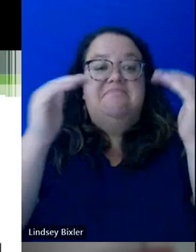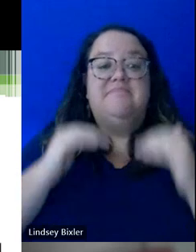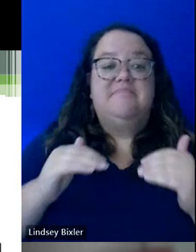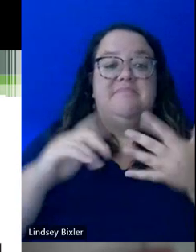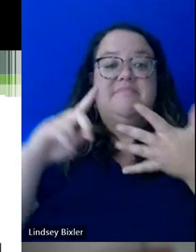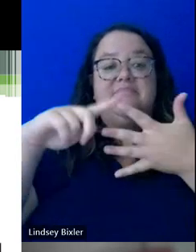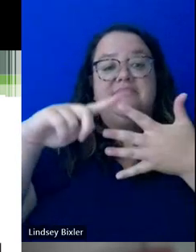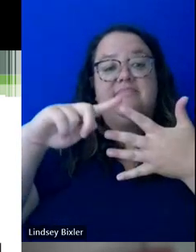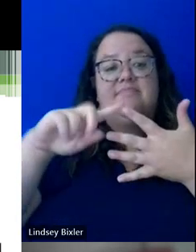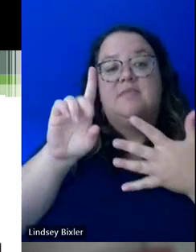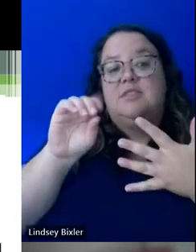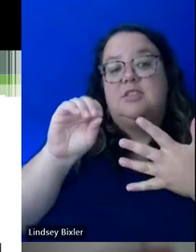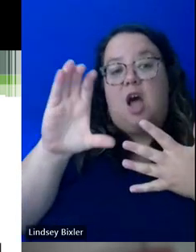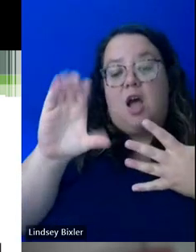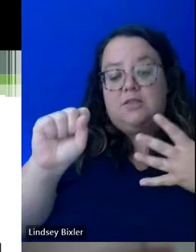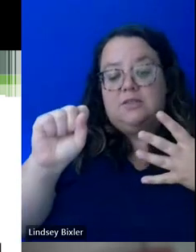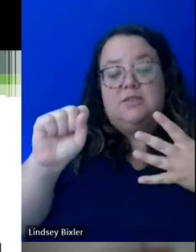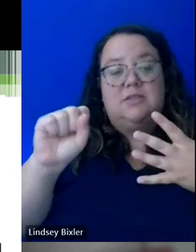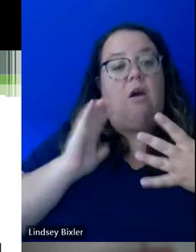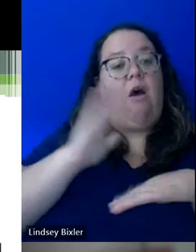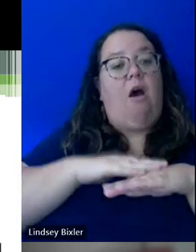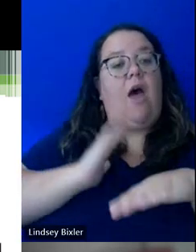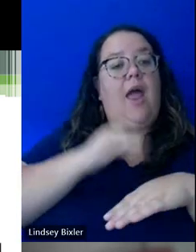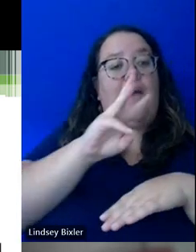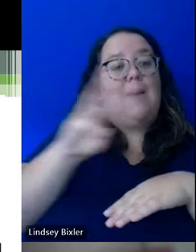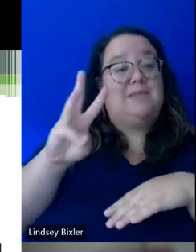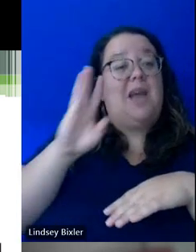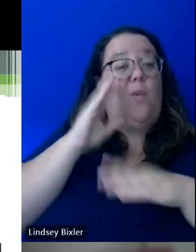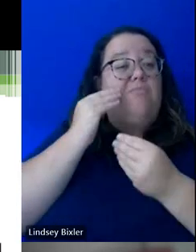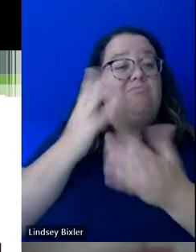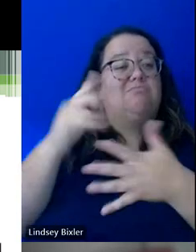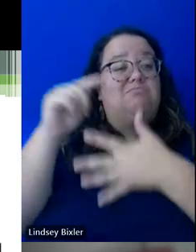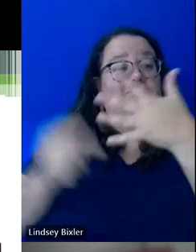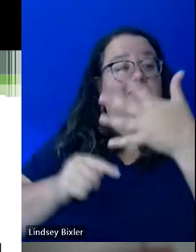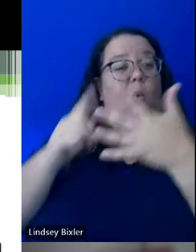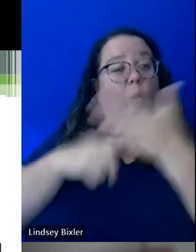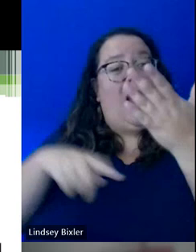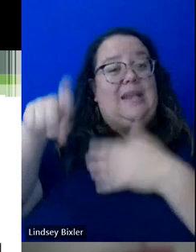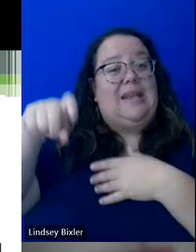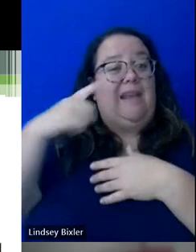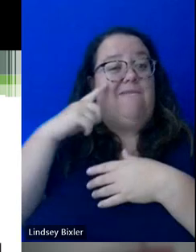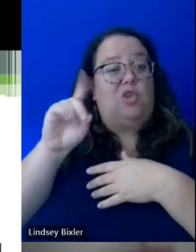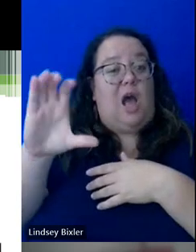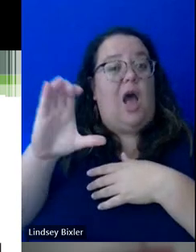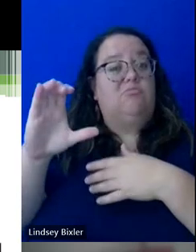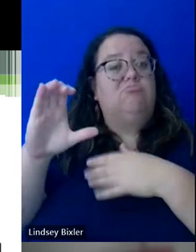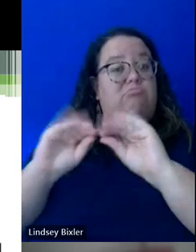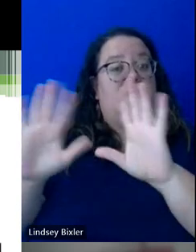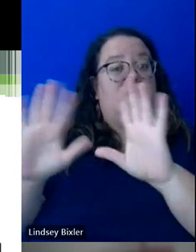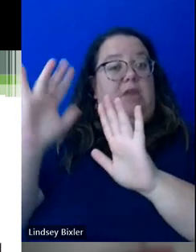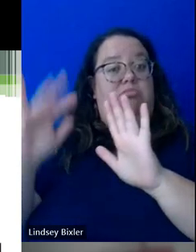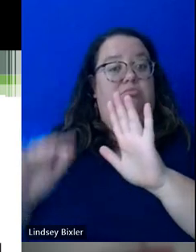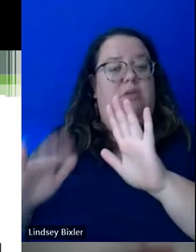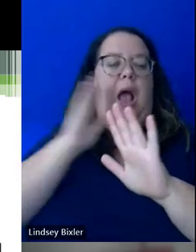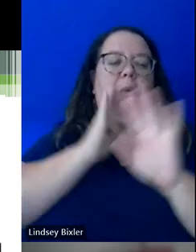that we do with documentation is on our website, we will tell you what we're looking for in documentation. And I'll get to that